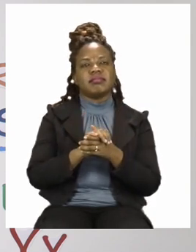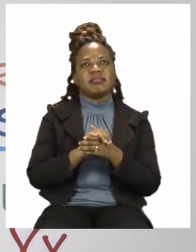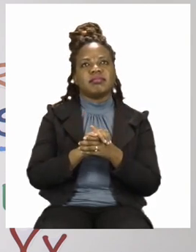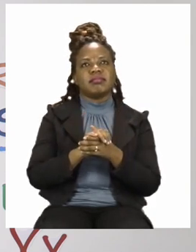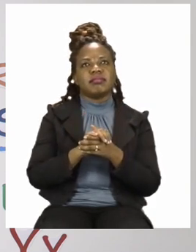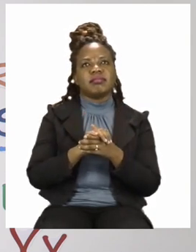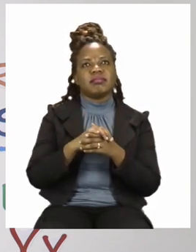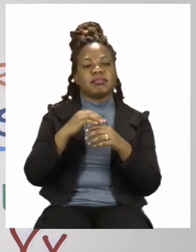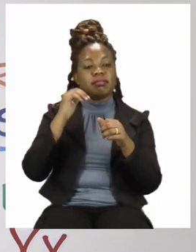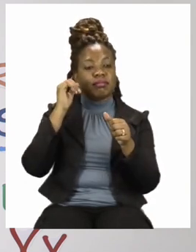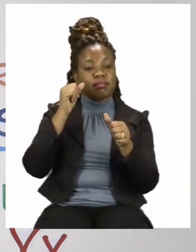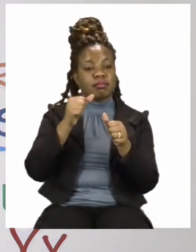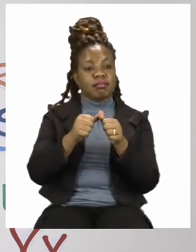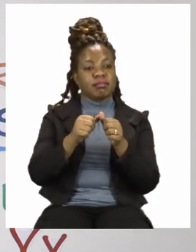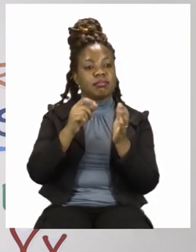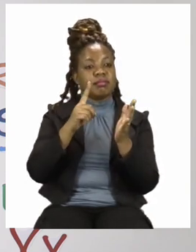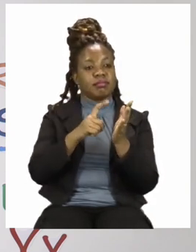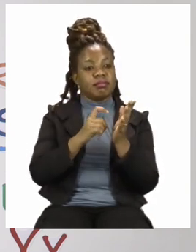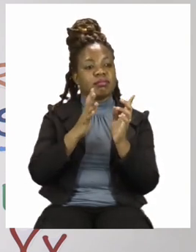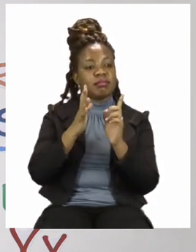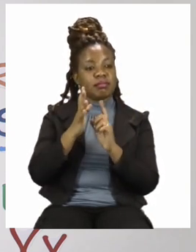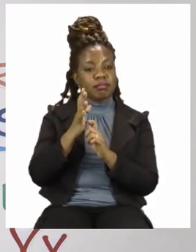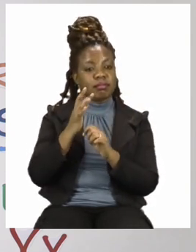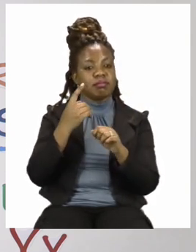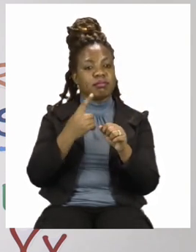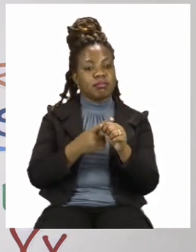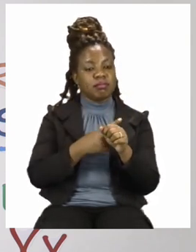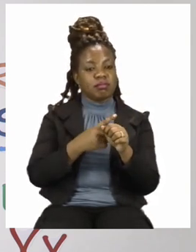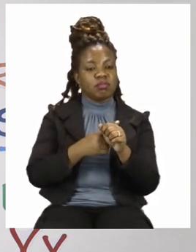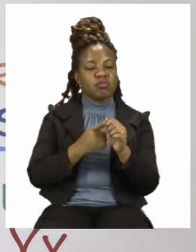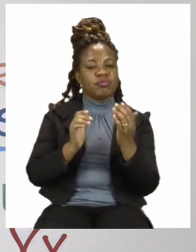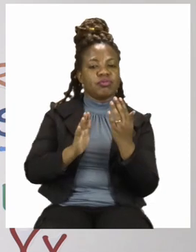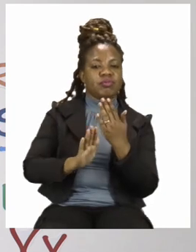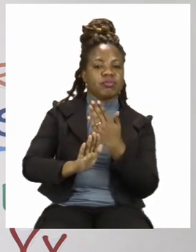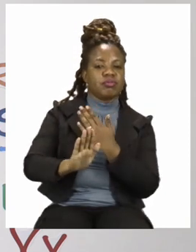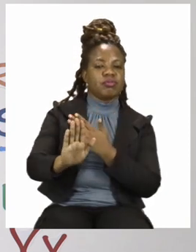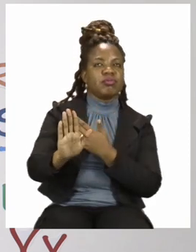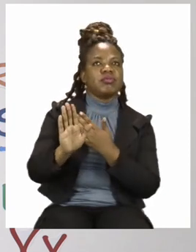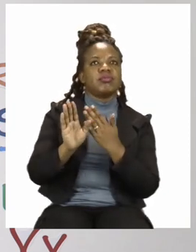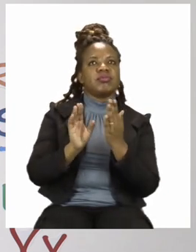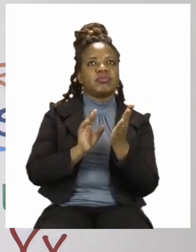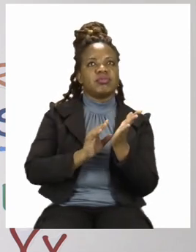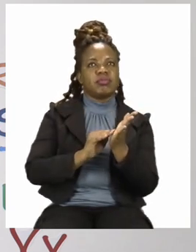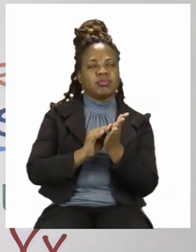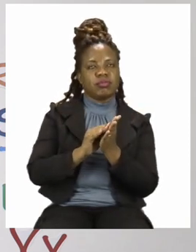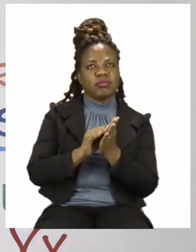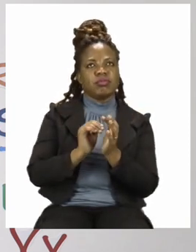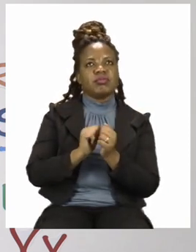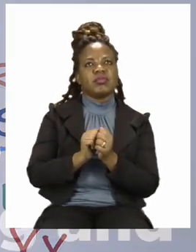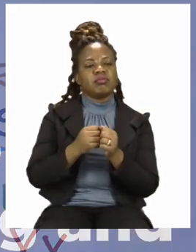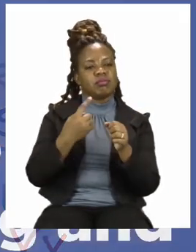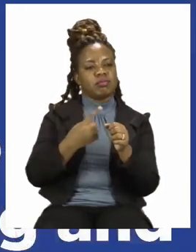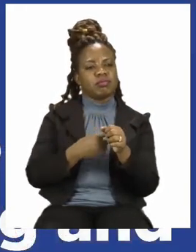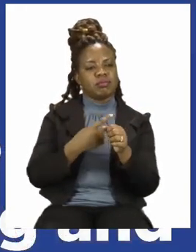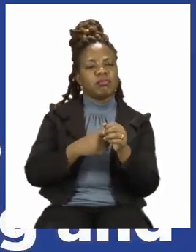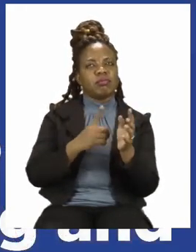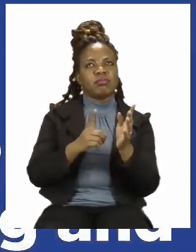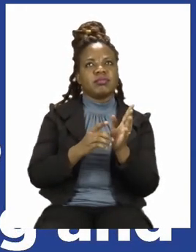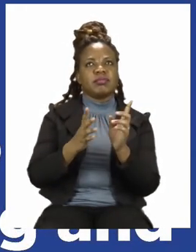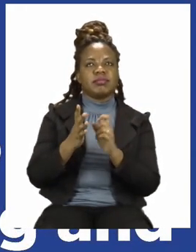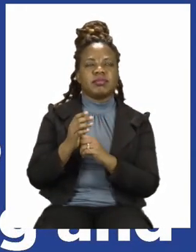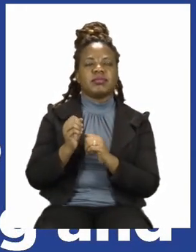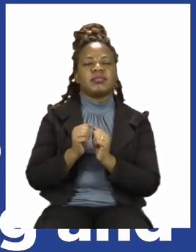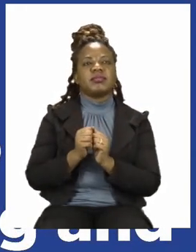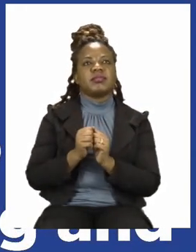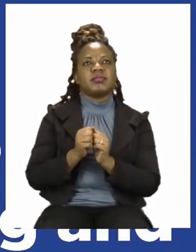part of what keeps us very clean and far away from germs. So sanitize as regularly as possible. Make sure your hands are